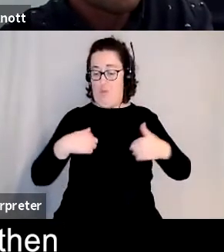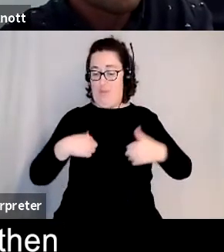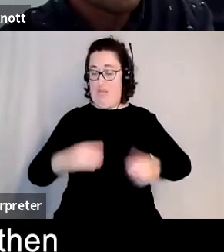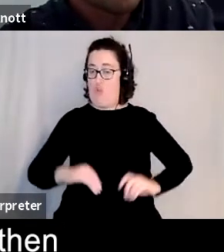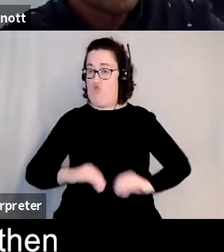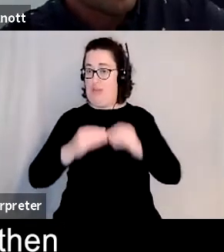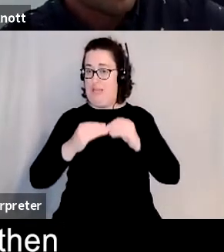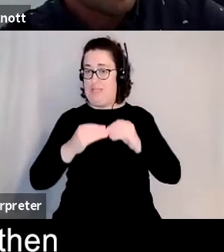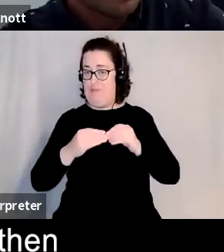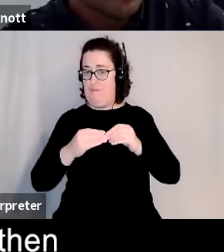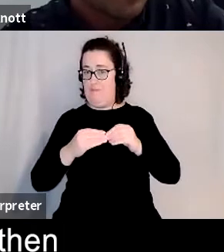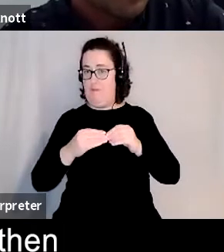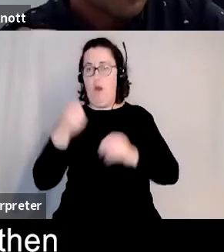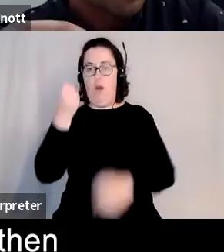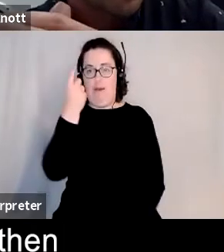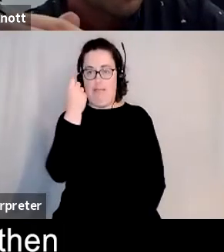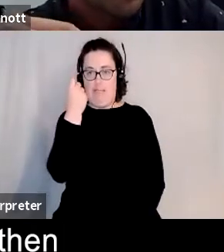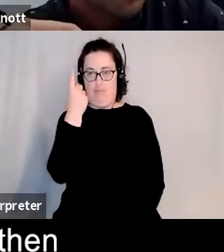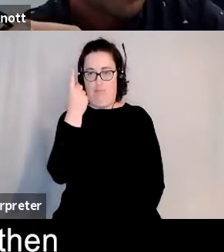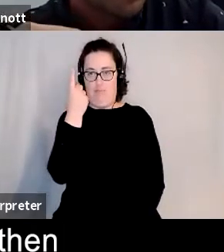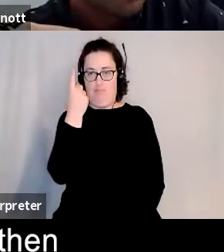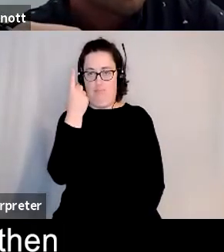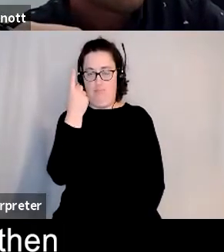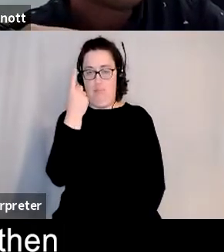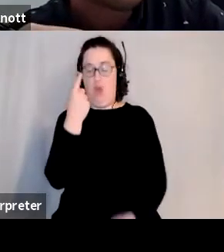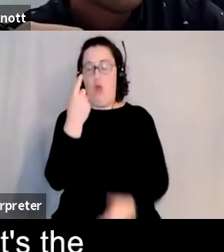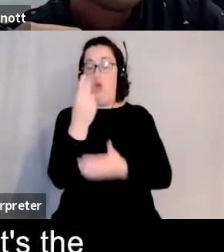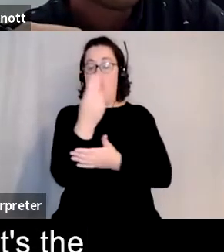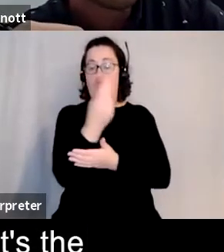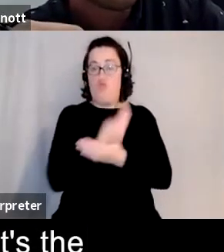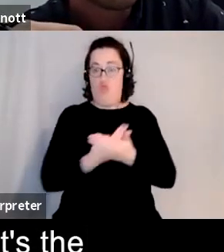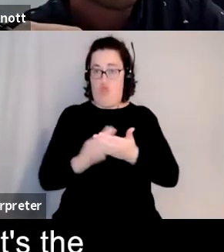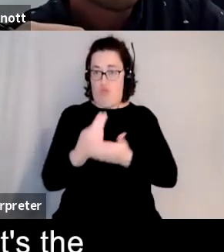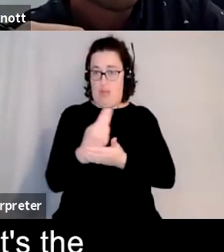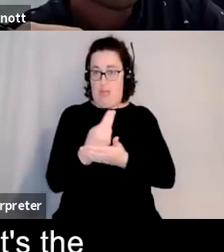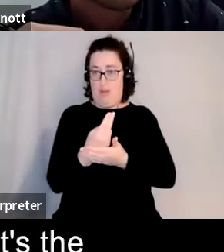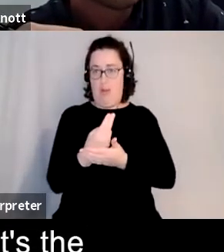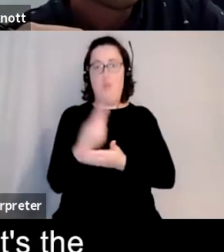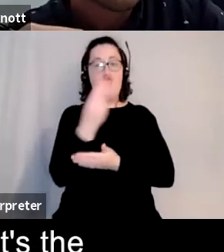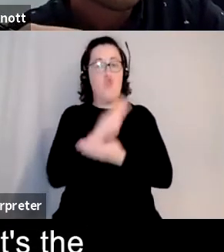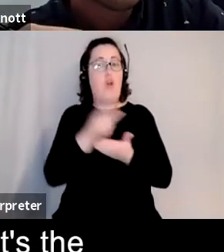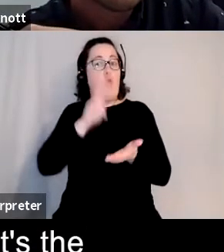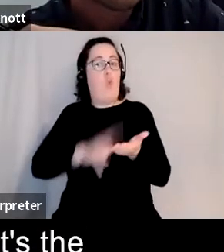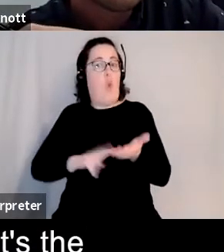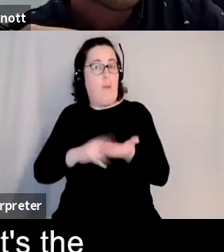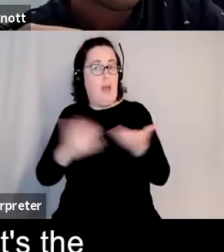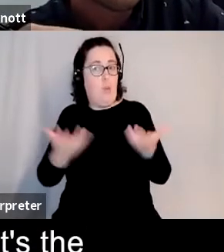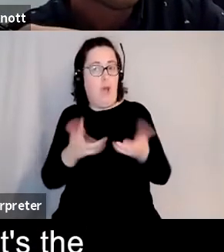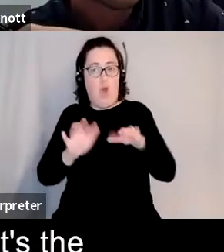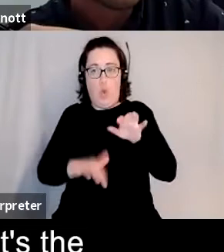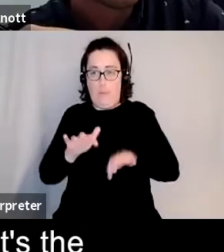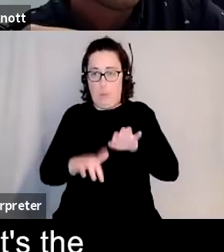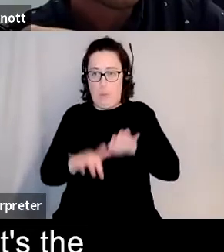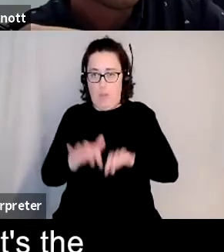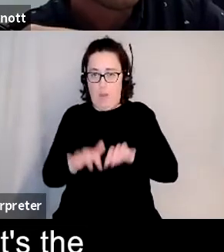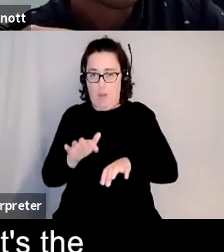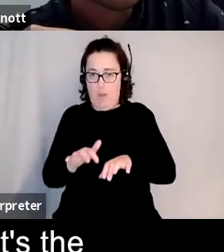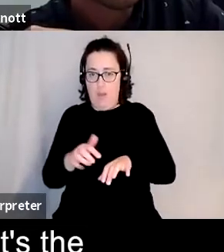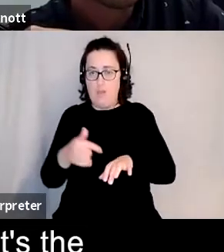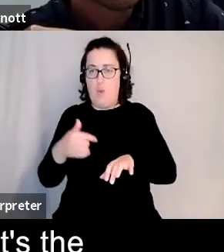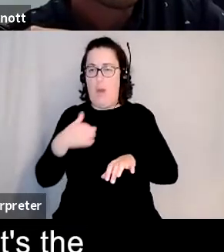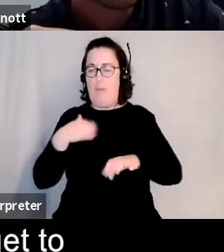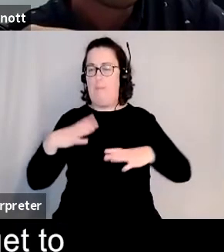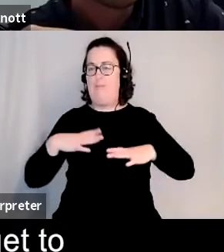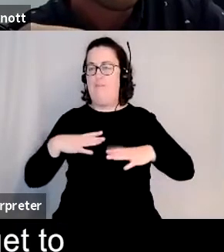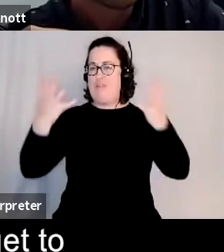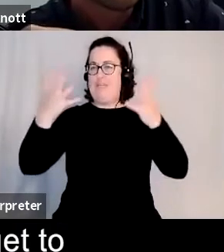in there's the idea and then there's the drawing bit which happens normally inside a computer and that's the bit where i'm kind of a bit freer